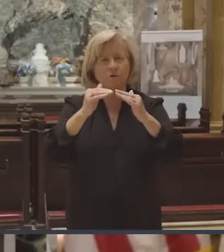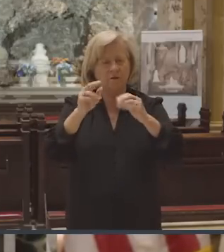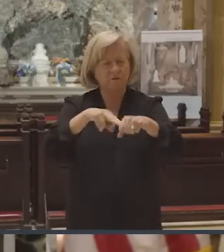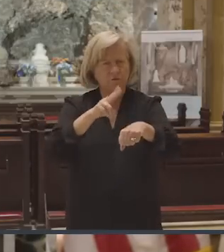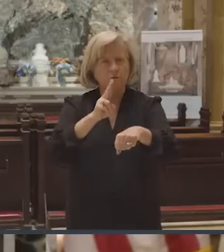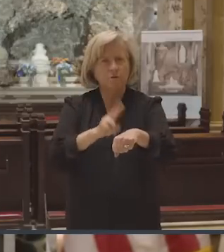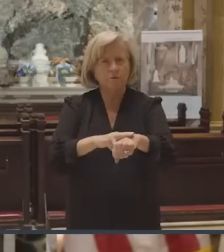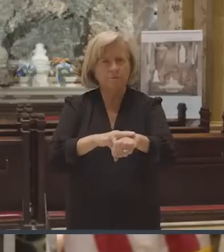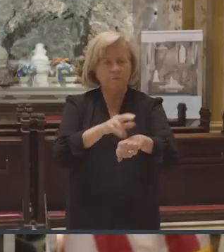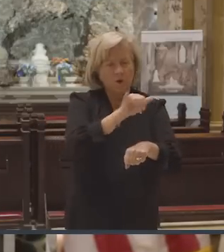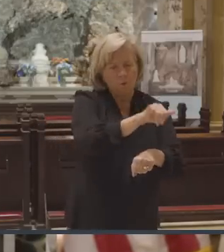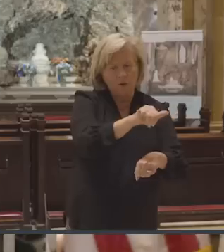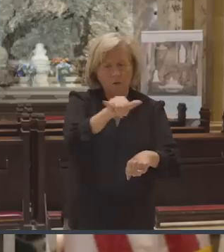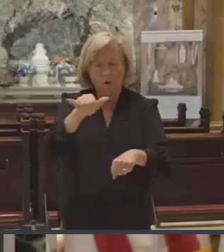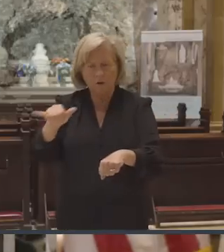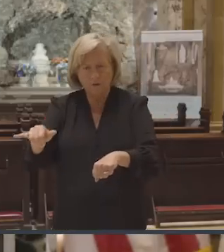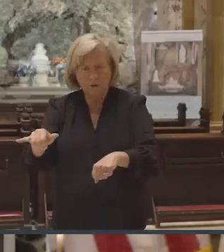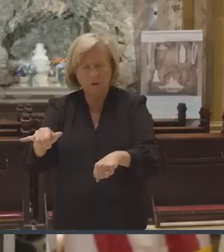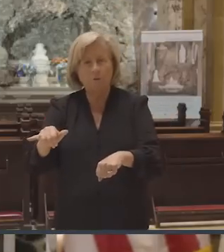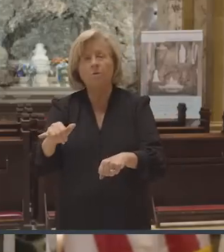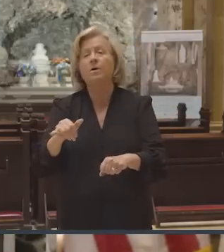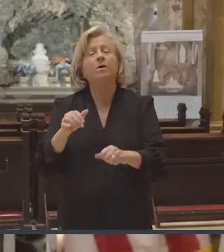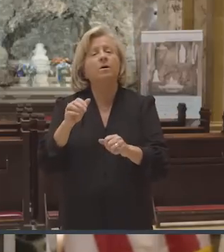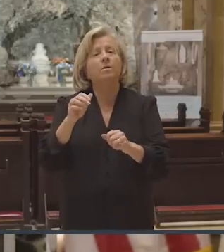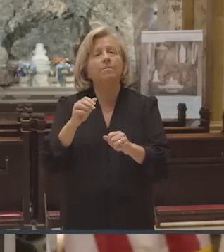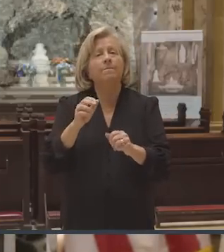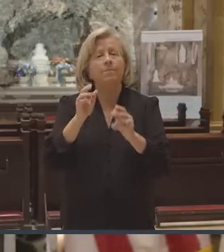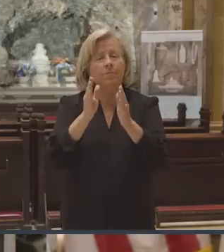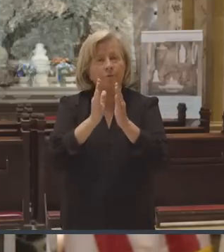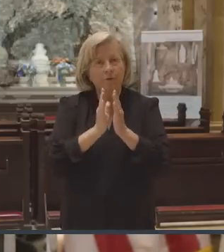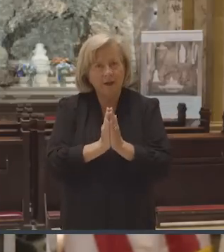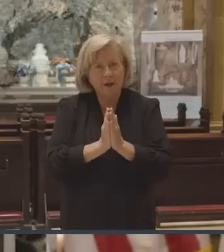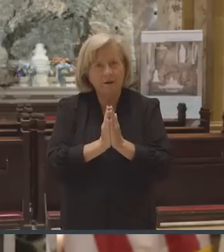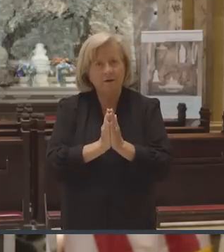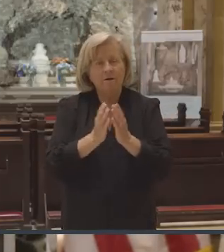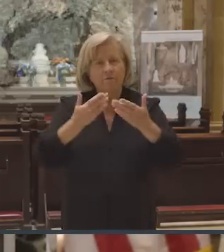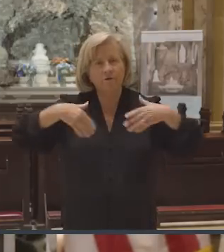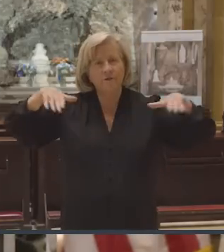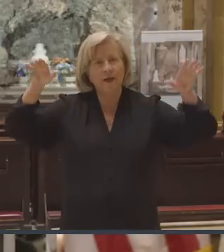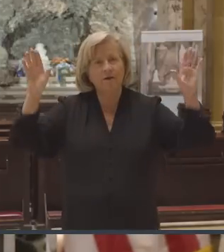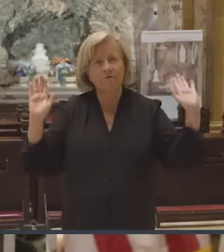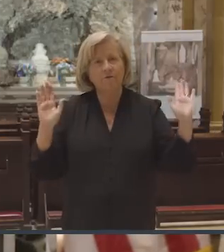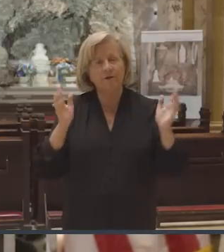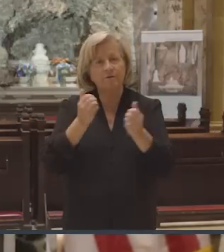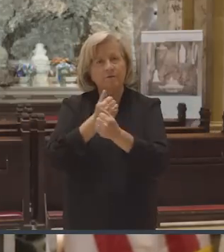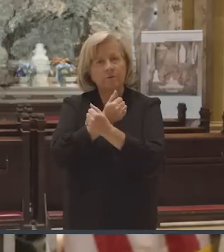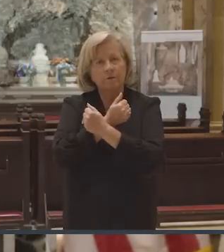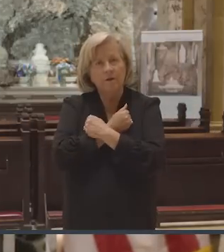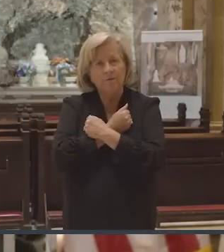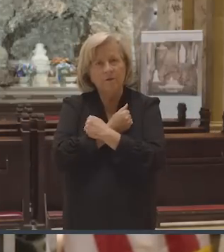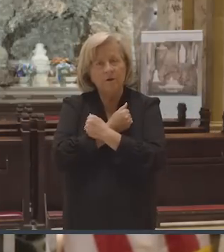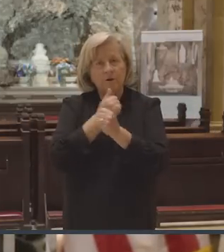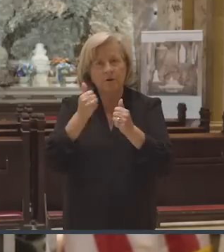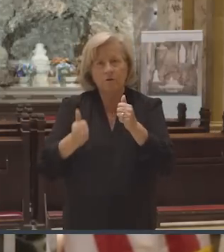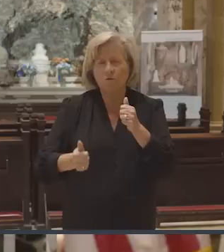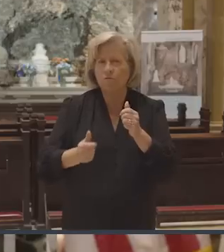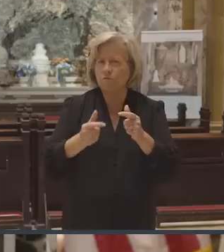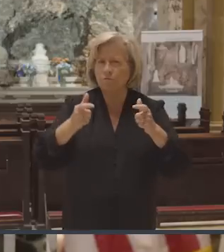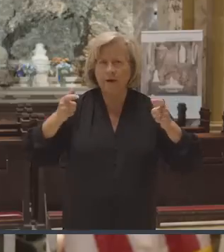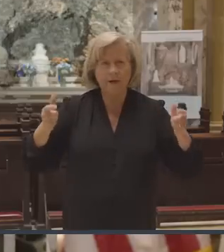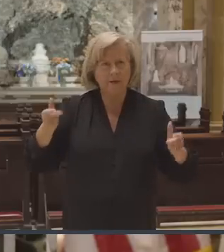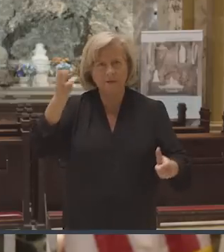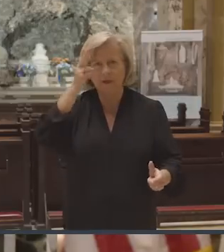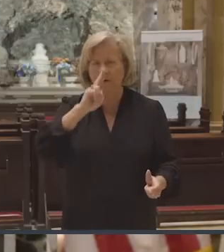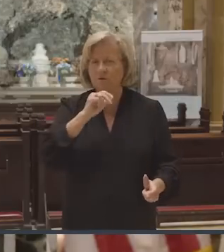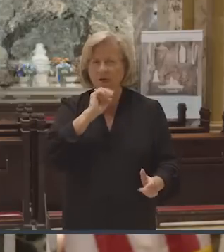also pray for a kingdom of sacrificial love, a place where the greatest honor isn't on how much we have